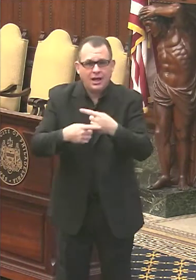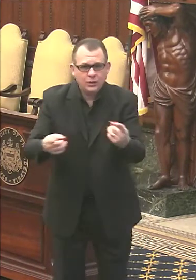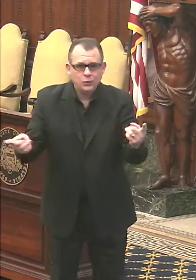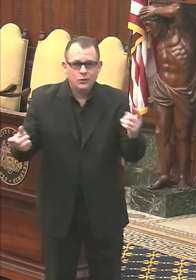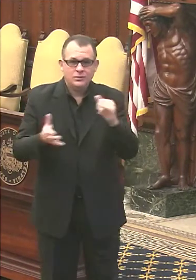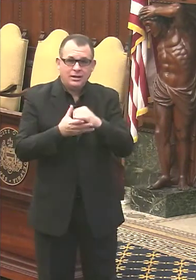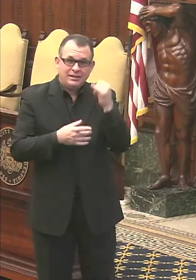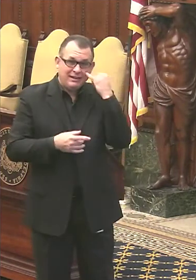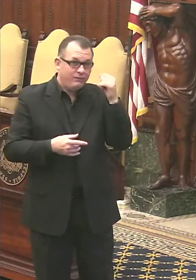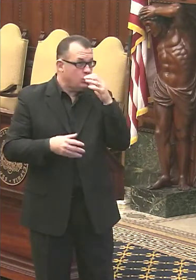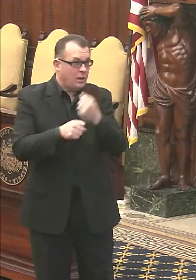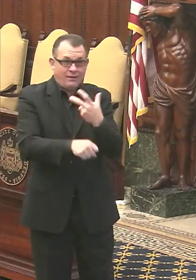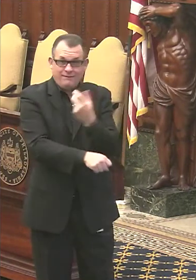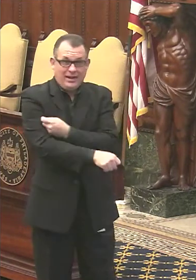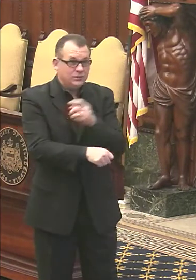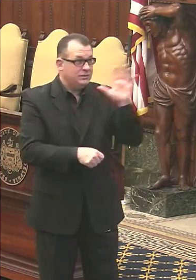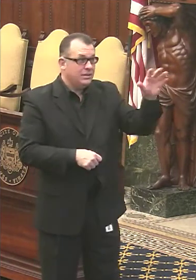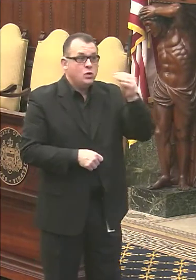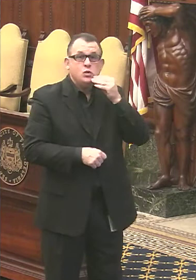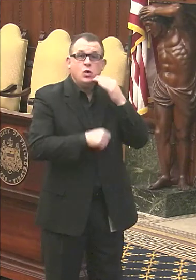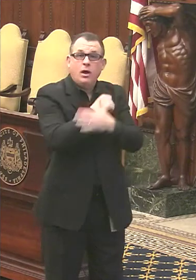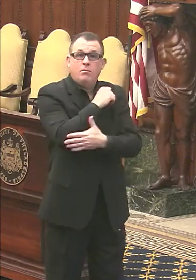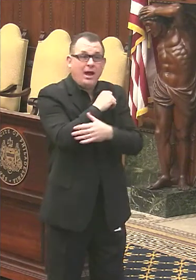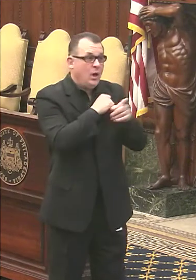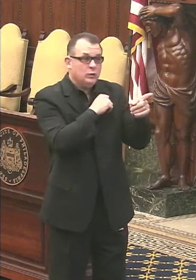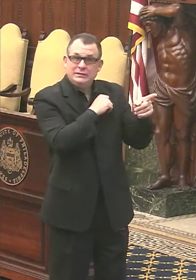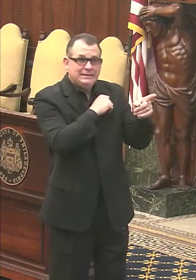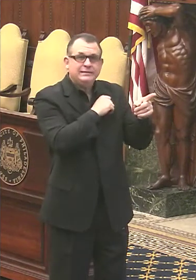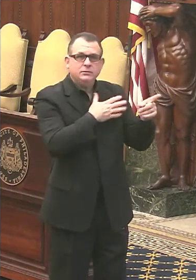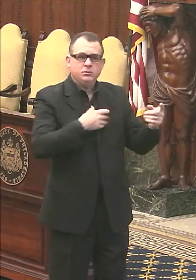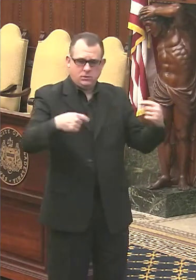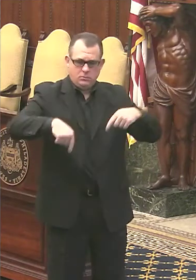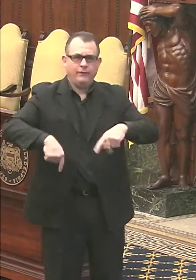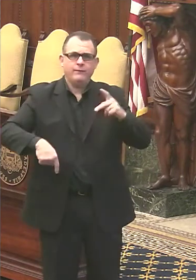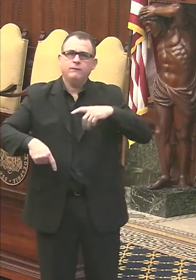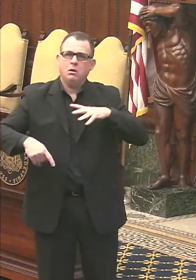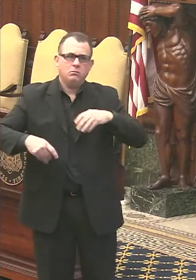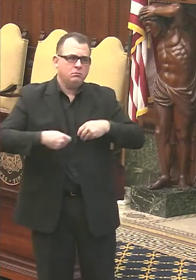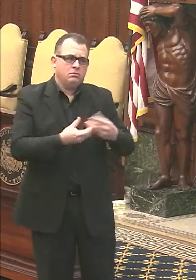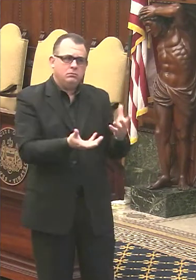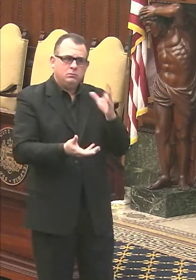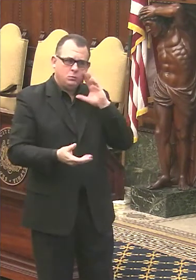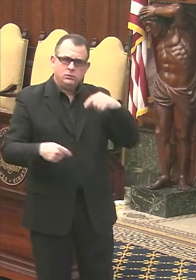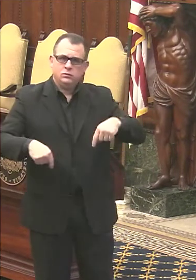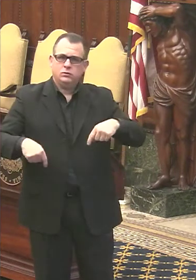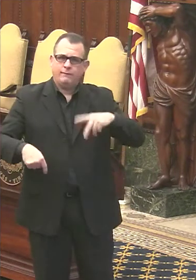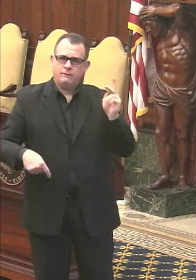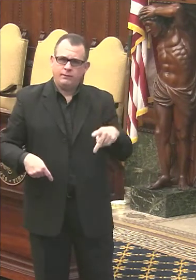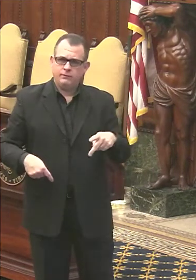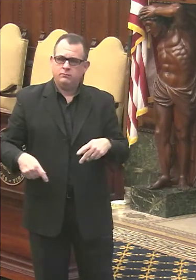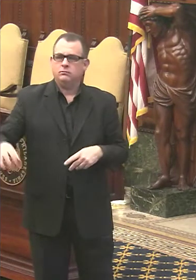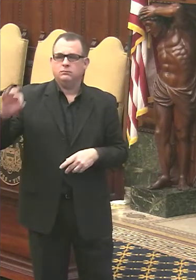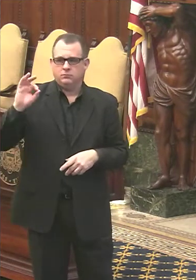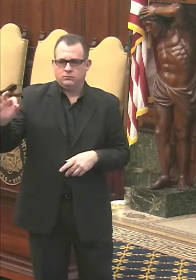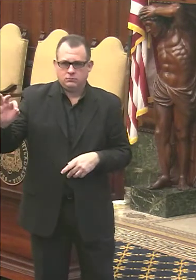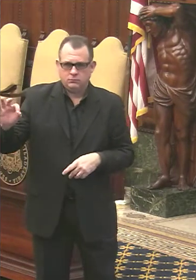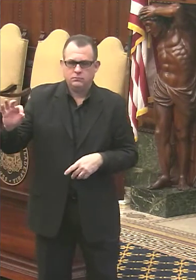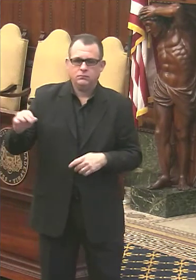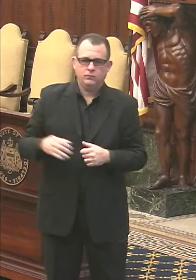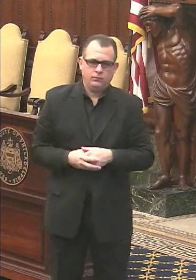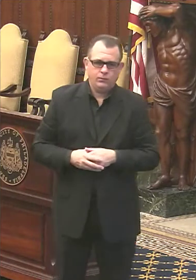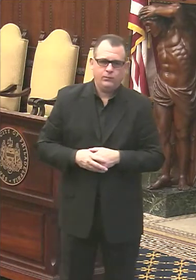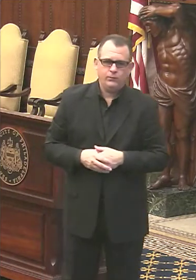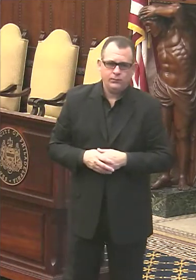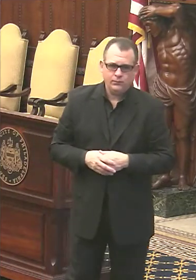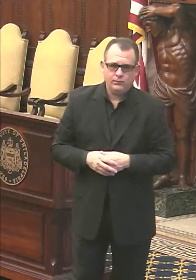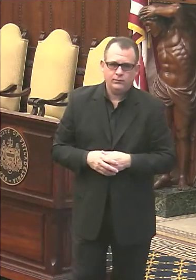not get vaccinated, um, we will take responsibility for them. Excellent. Excellent. Um, do you